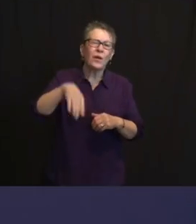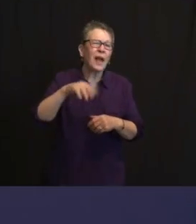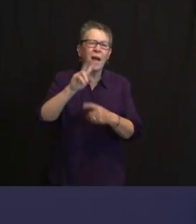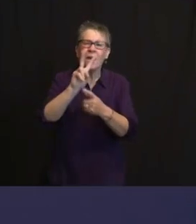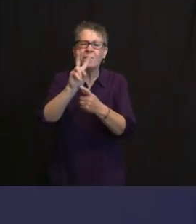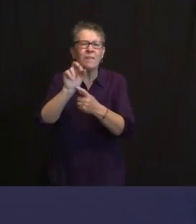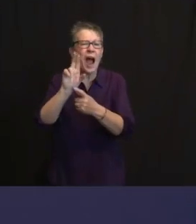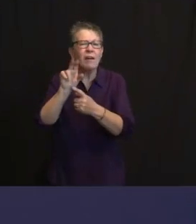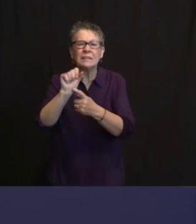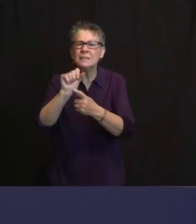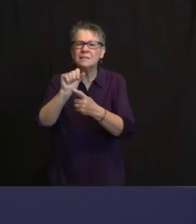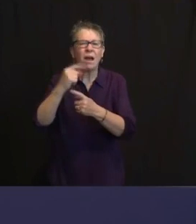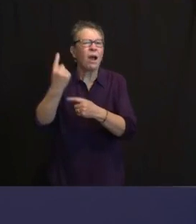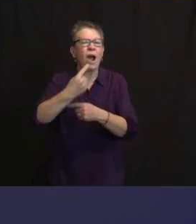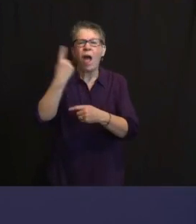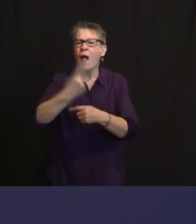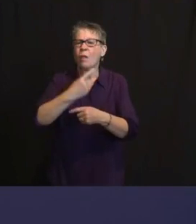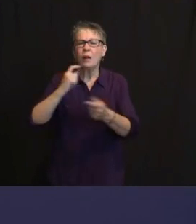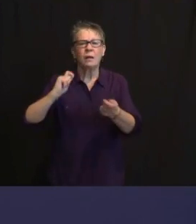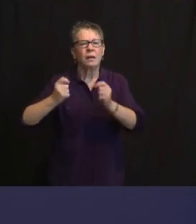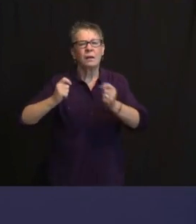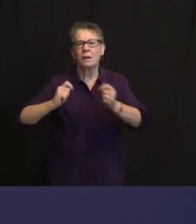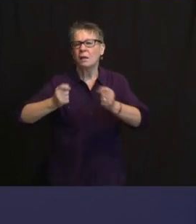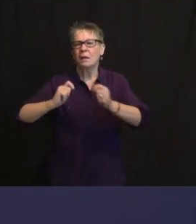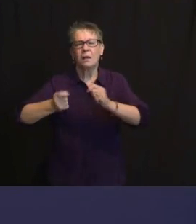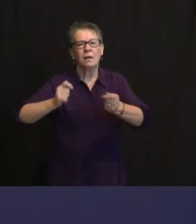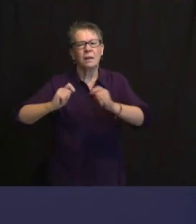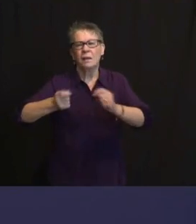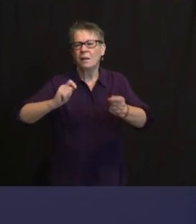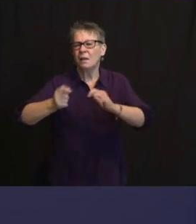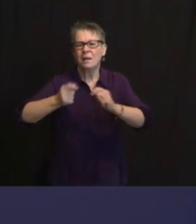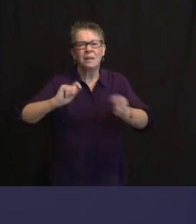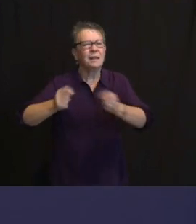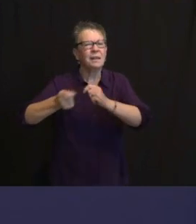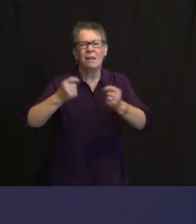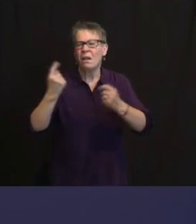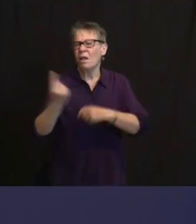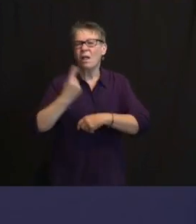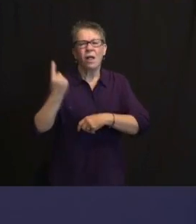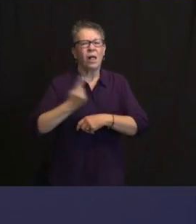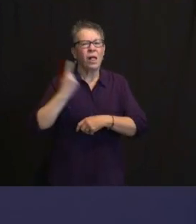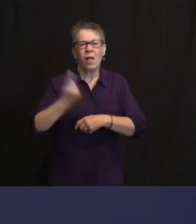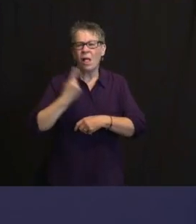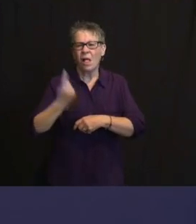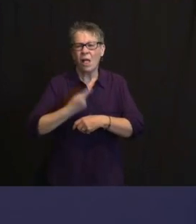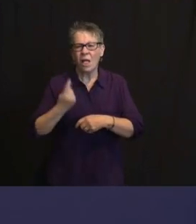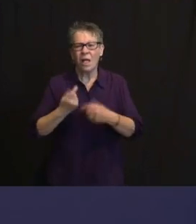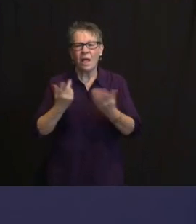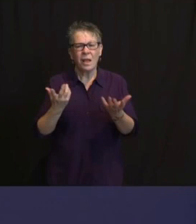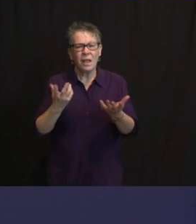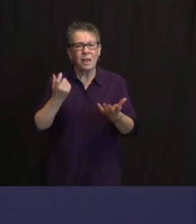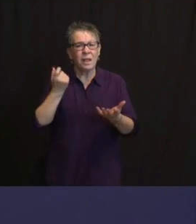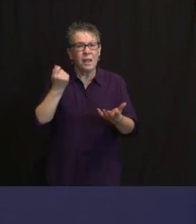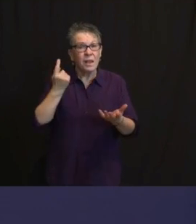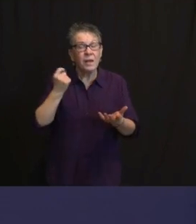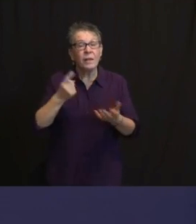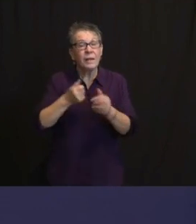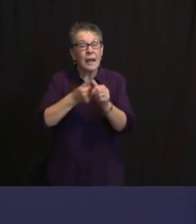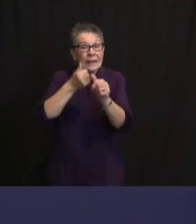OF VARIANTS AND THERE WILL BE A LOT OF VARIANTS FOR SARS-COVID-2. BUT EVERY SINGLE ONE OF THEM IS TRANSMITTED